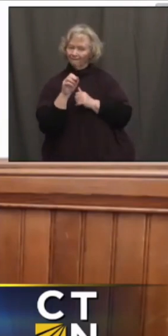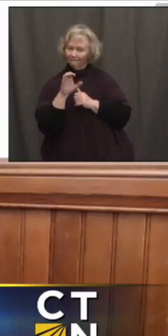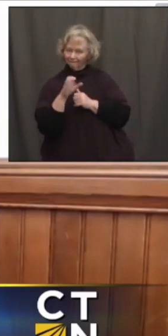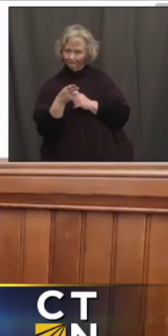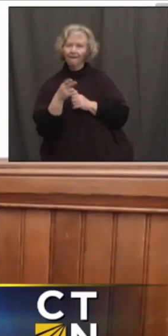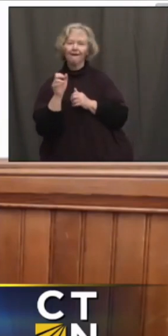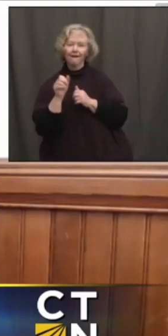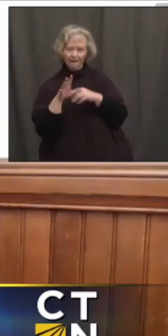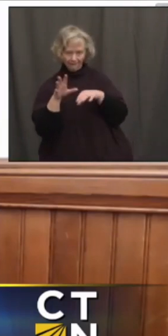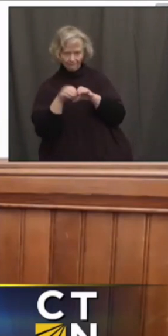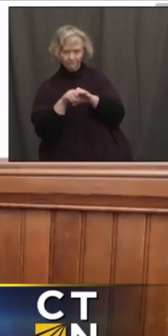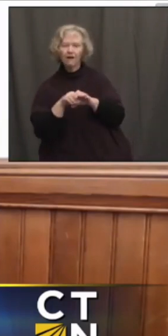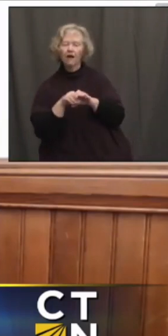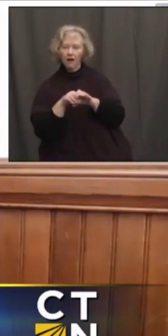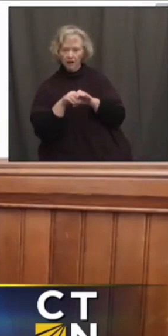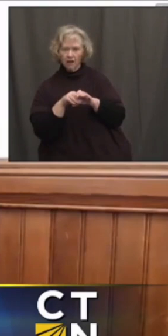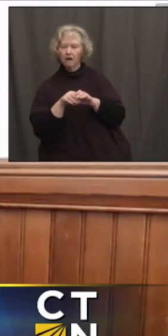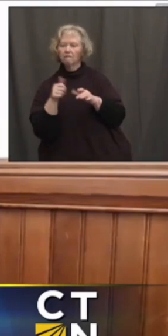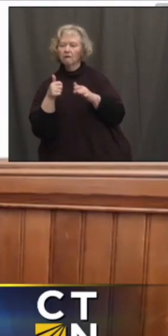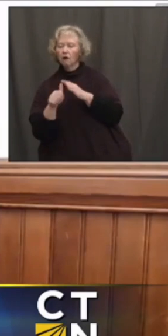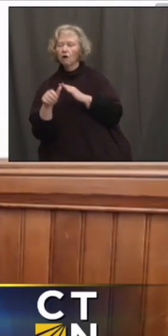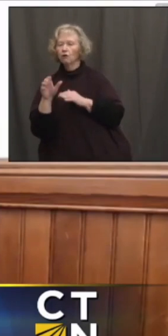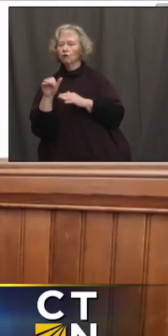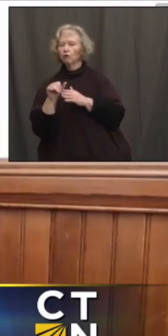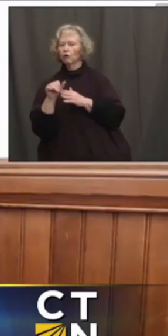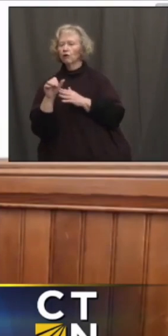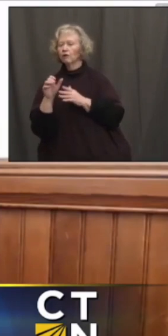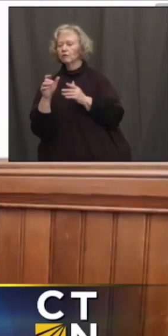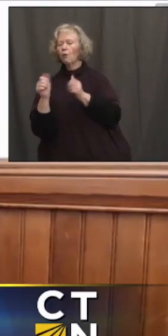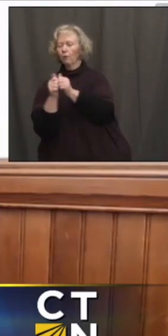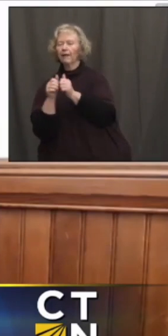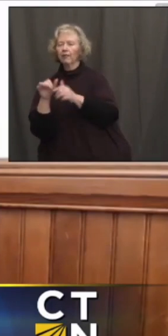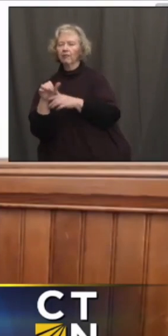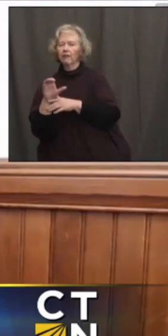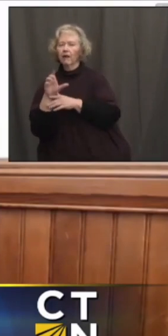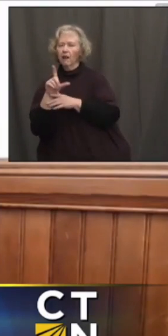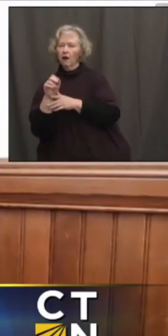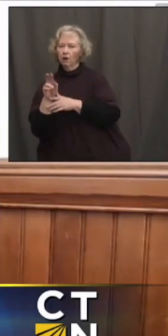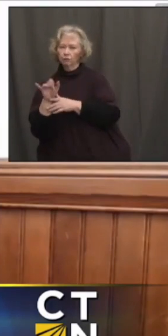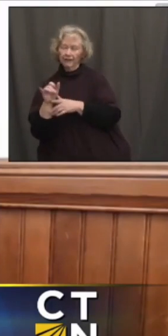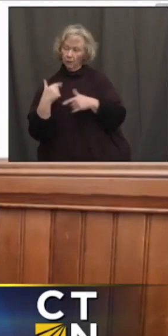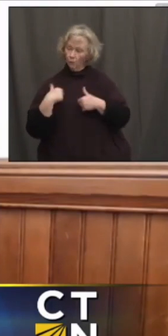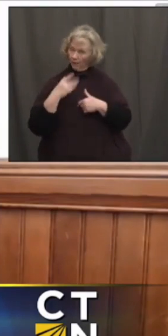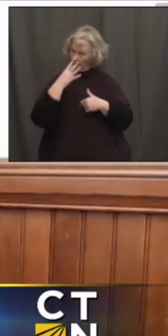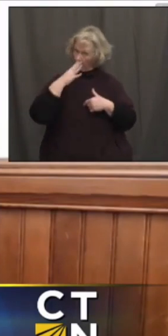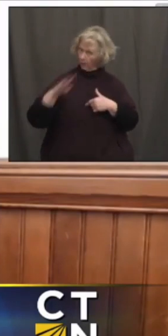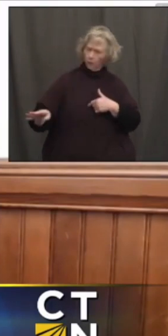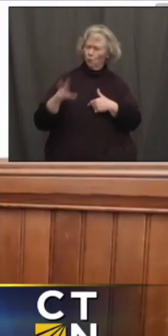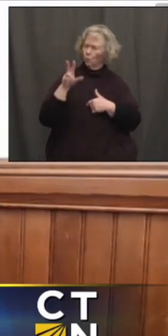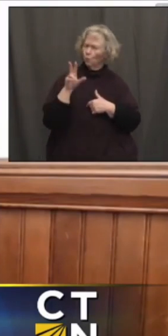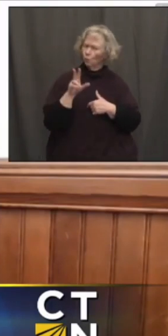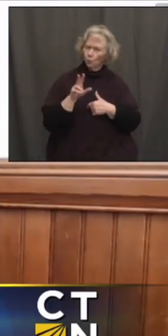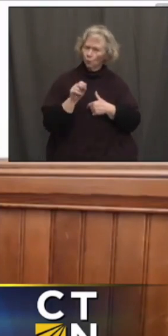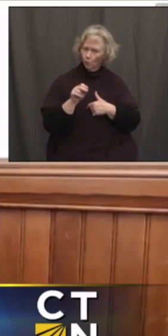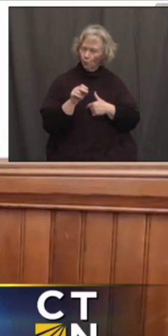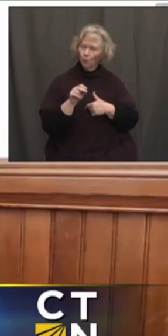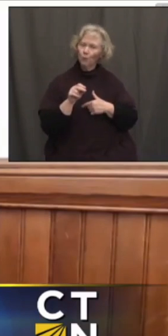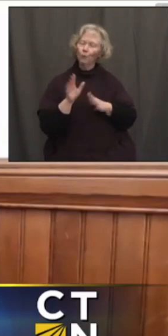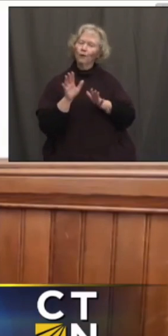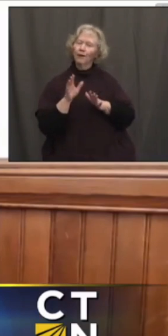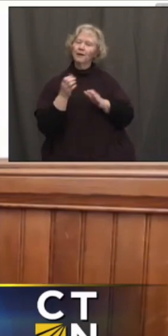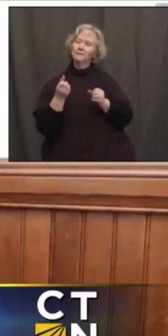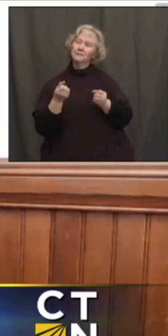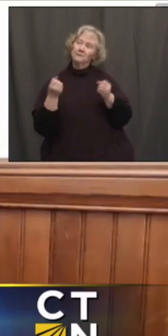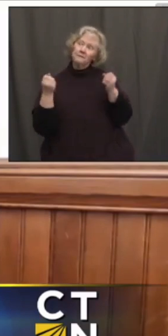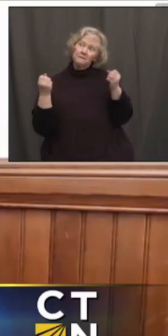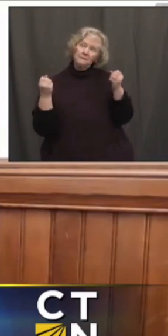play with the Connecticut Lottery Corporation. So, it's not a matter of keeping them out of negotiations, because here's the thing. A lot of people